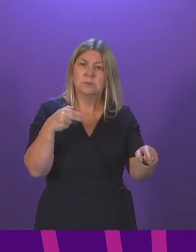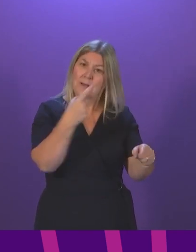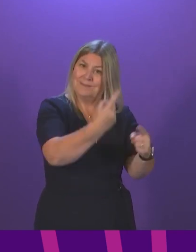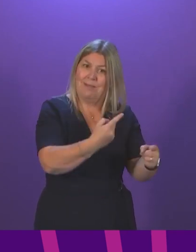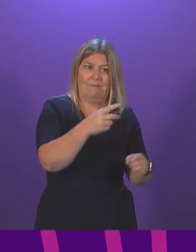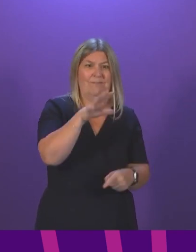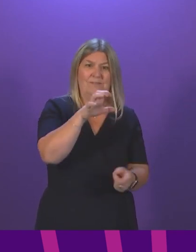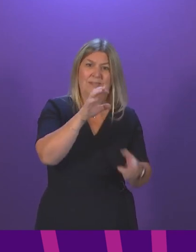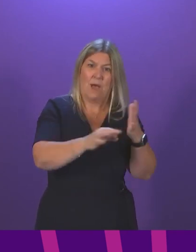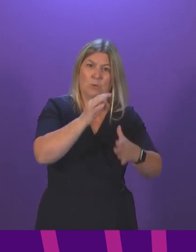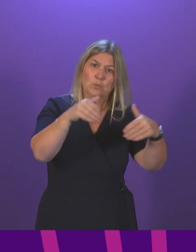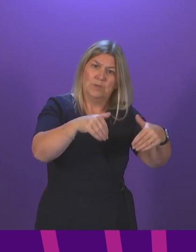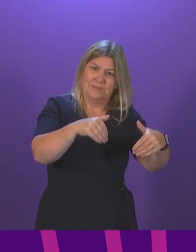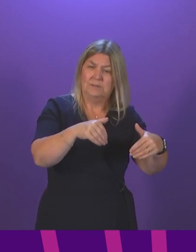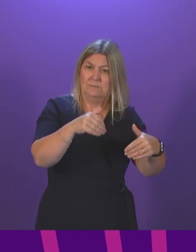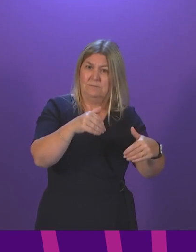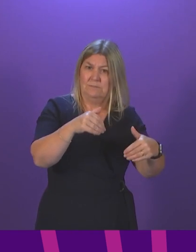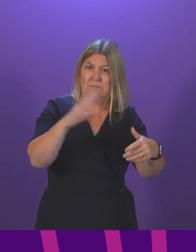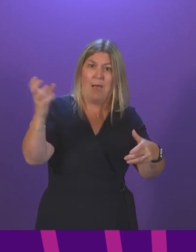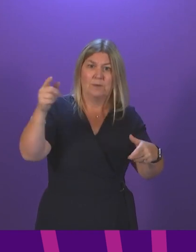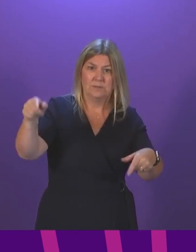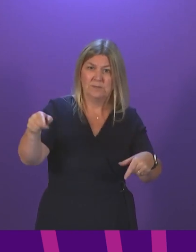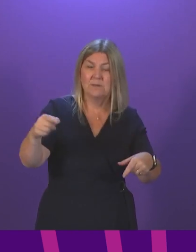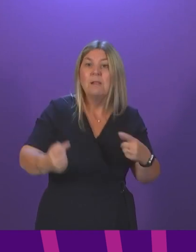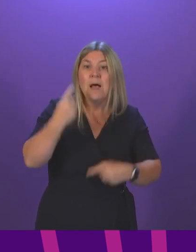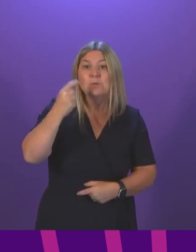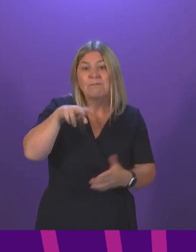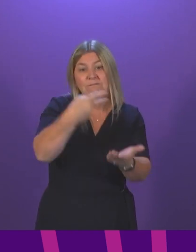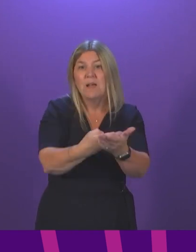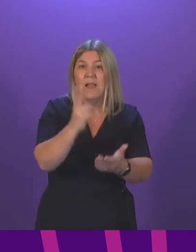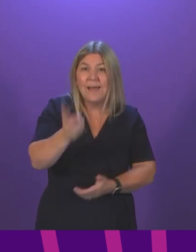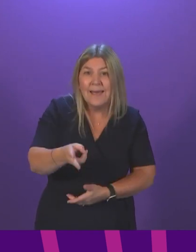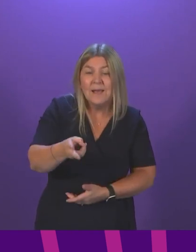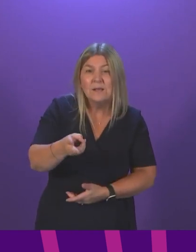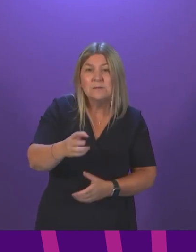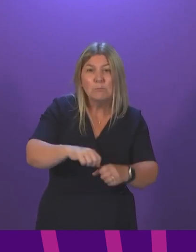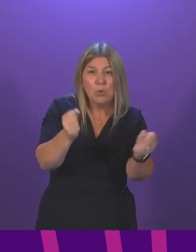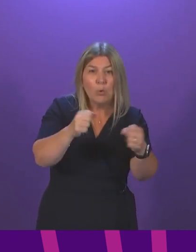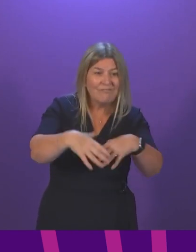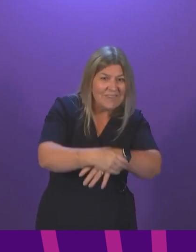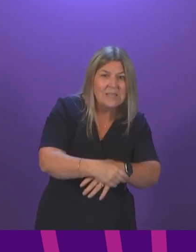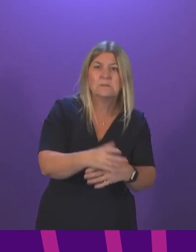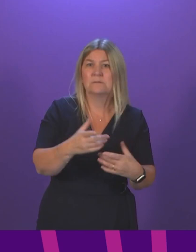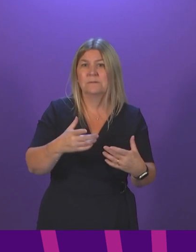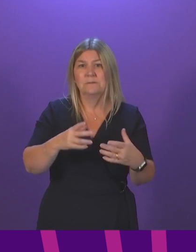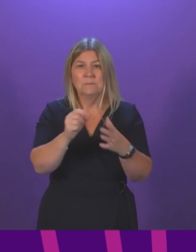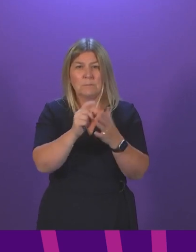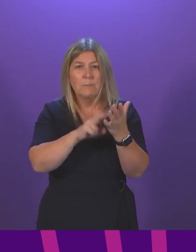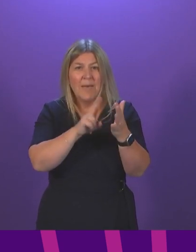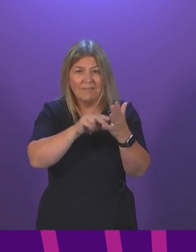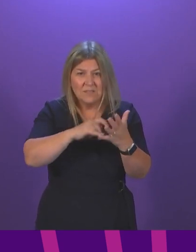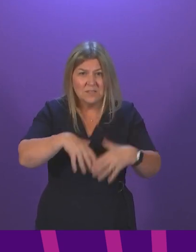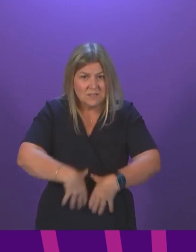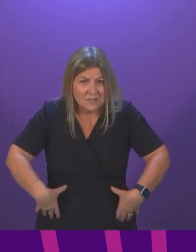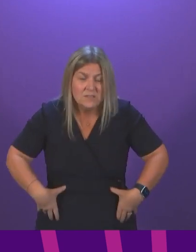ambulance last month. Well, she fell again last week. She suffered fractured feet, a fractured pelvis and delirium, yet she